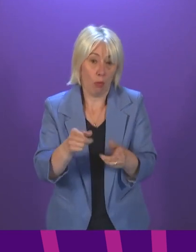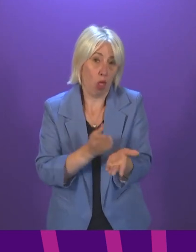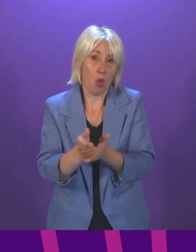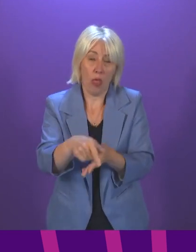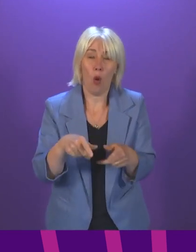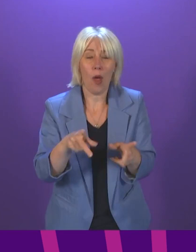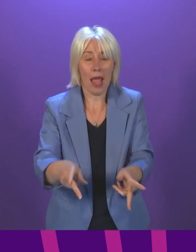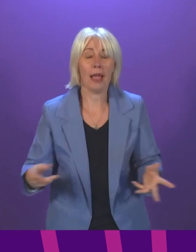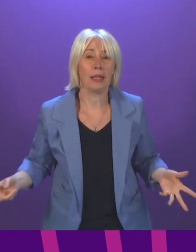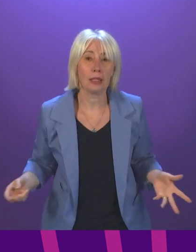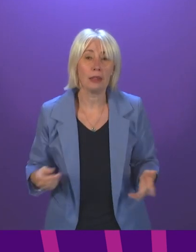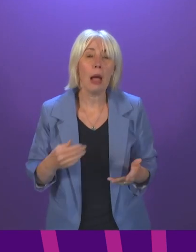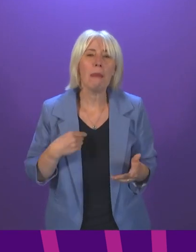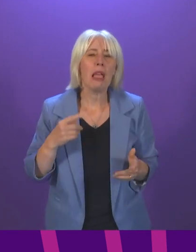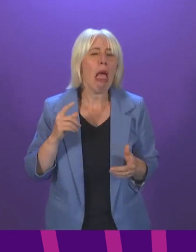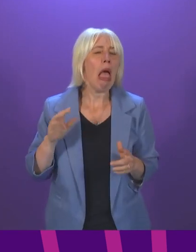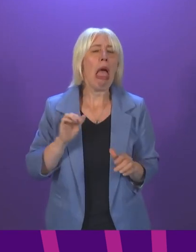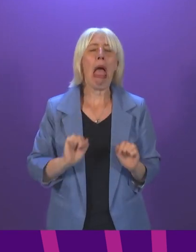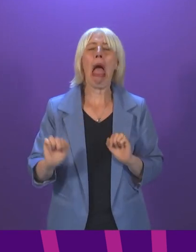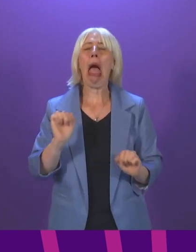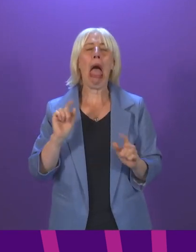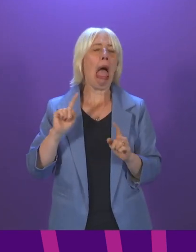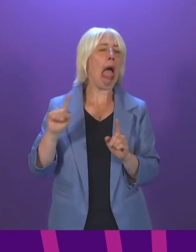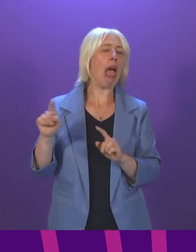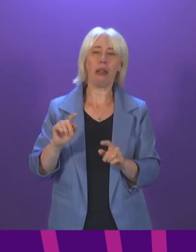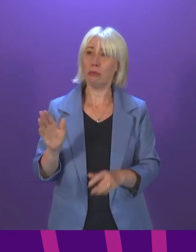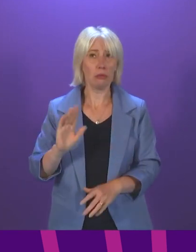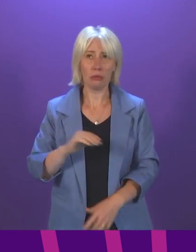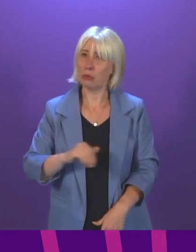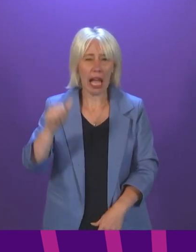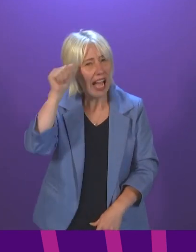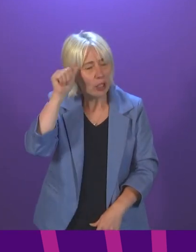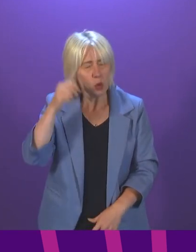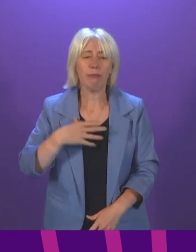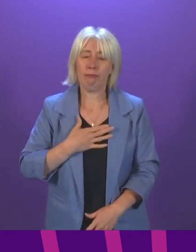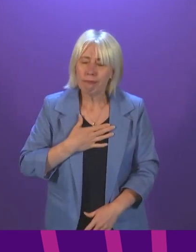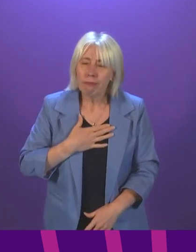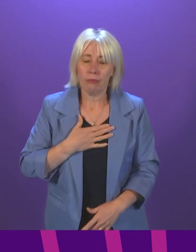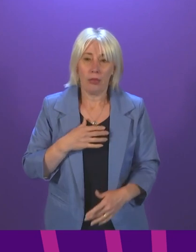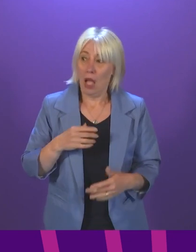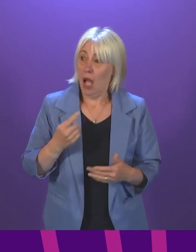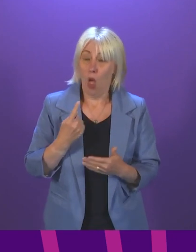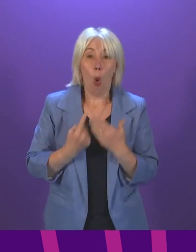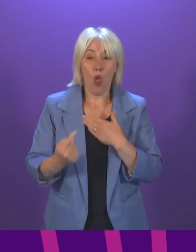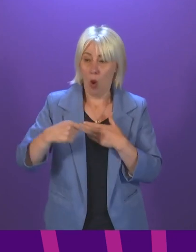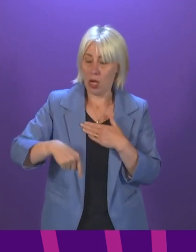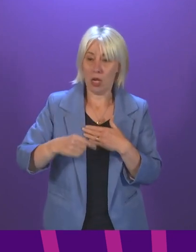that manner. I do not shy away at all from how difficult this is. I will not be the only leader of a government